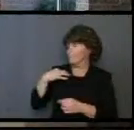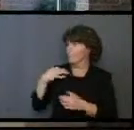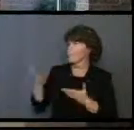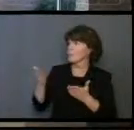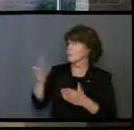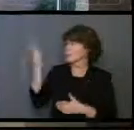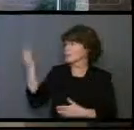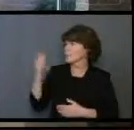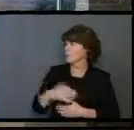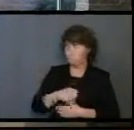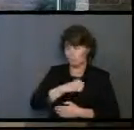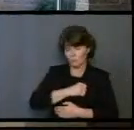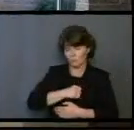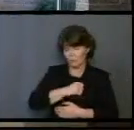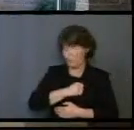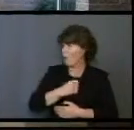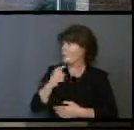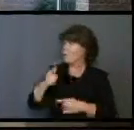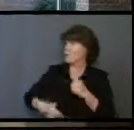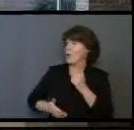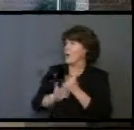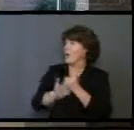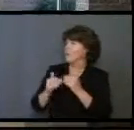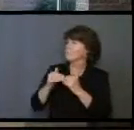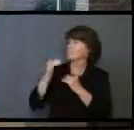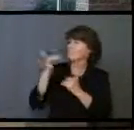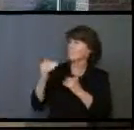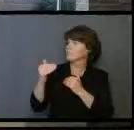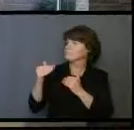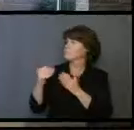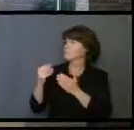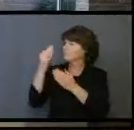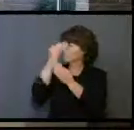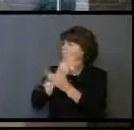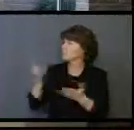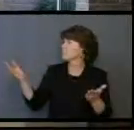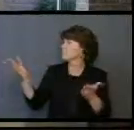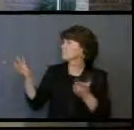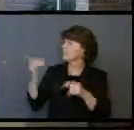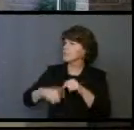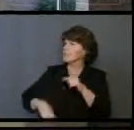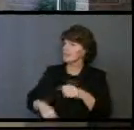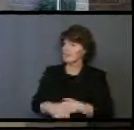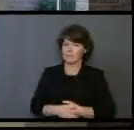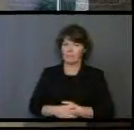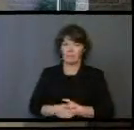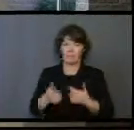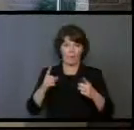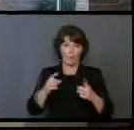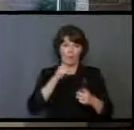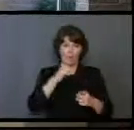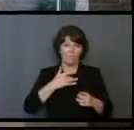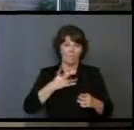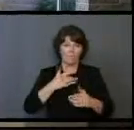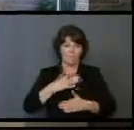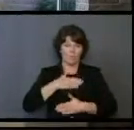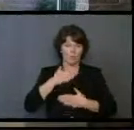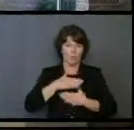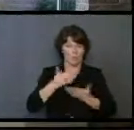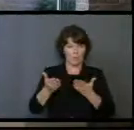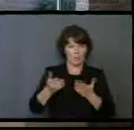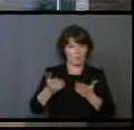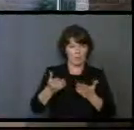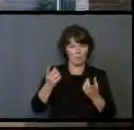service to the advancement of the Gospel? Dear friends, when we don't feel joy in serving, it's time to look to